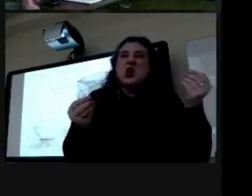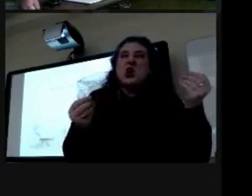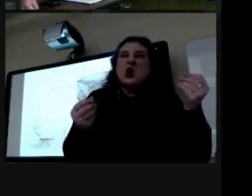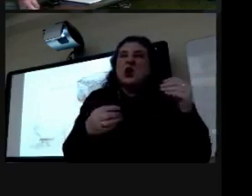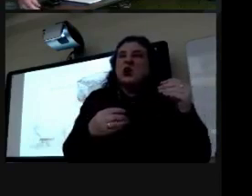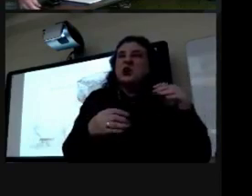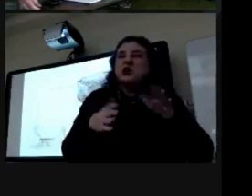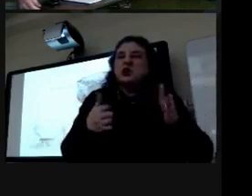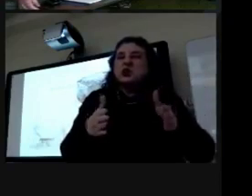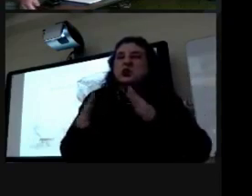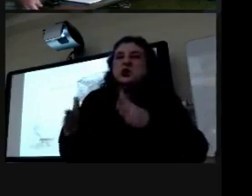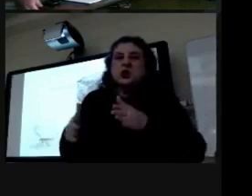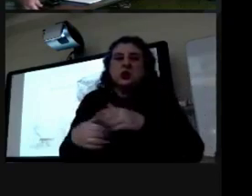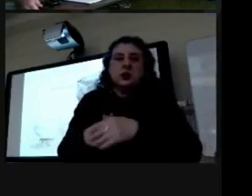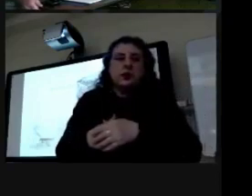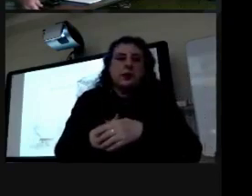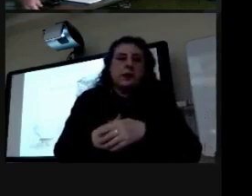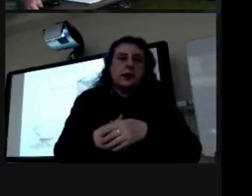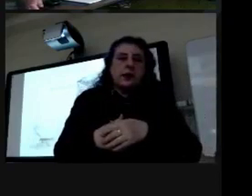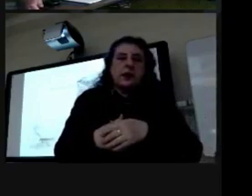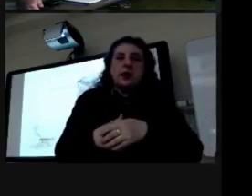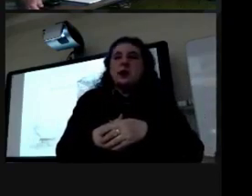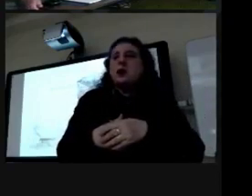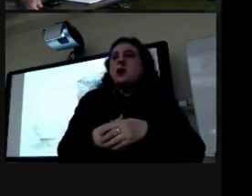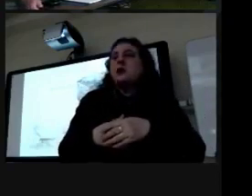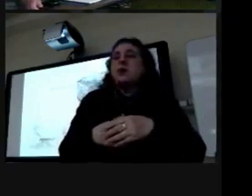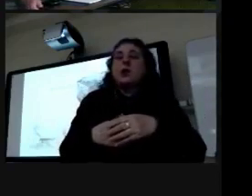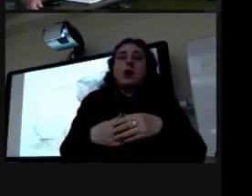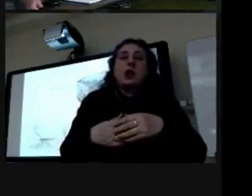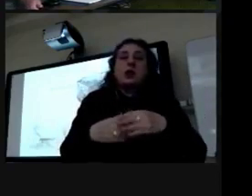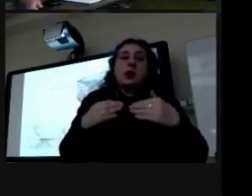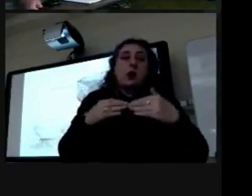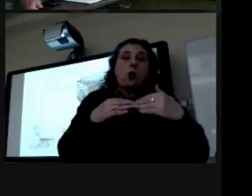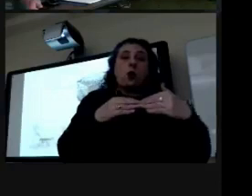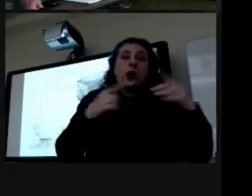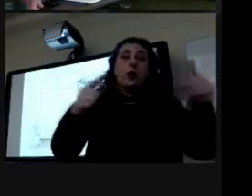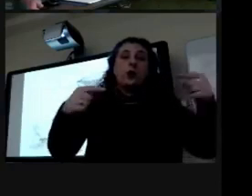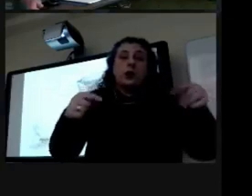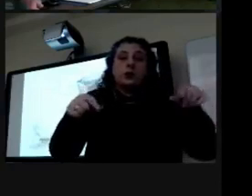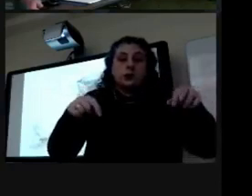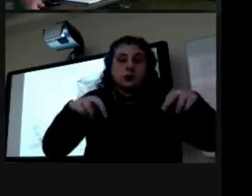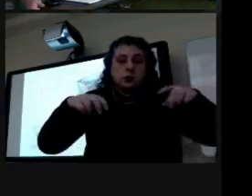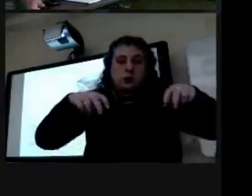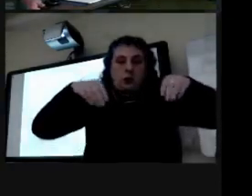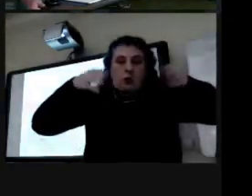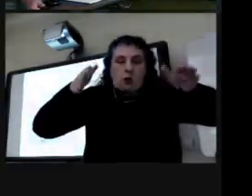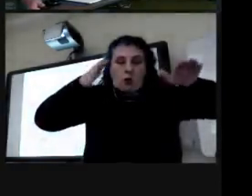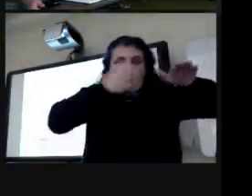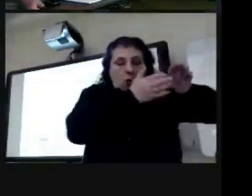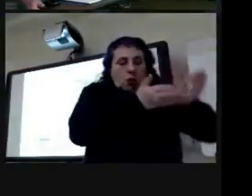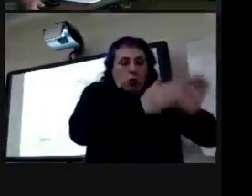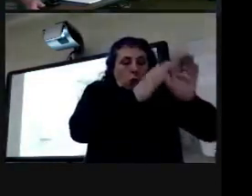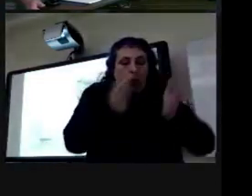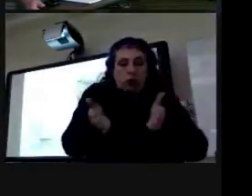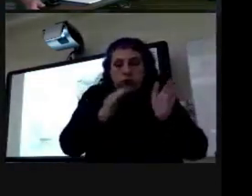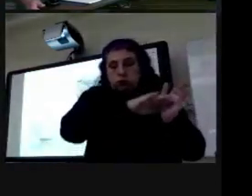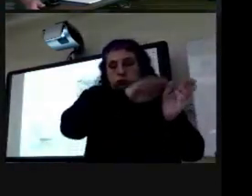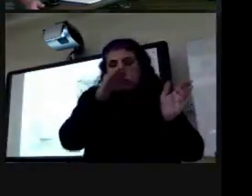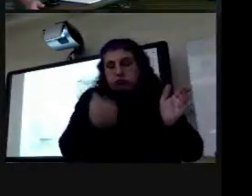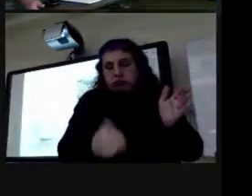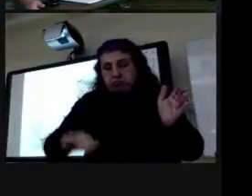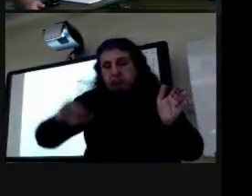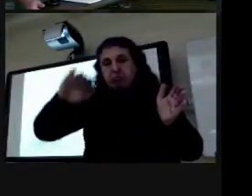people would just wagon wheels form these deep ruts uh and water would just stand there and